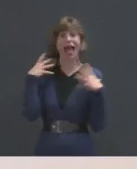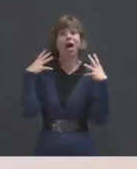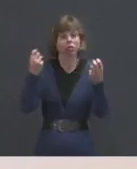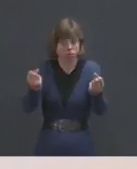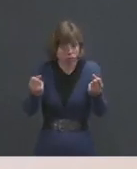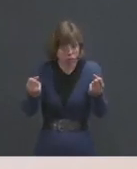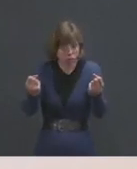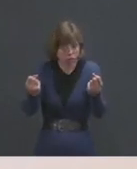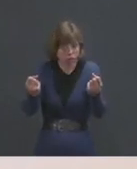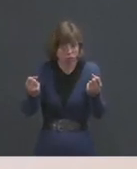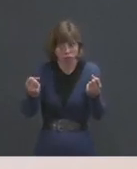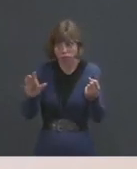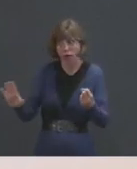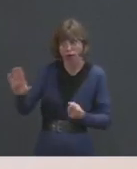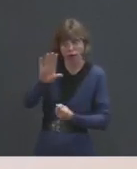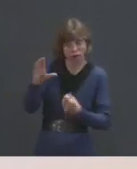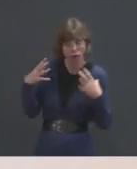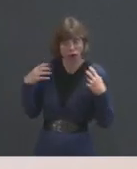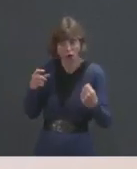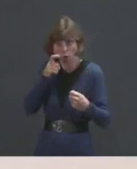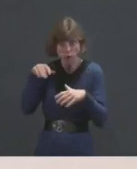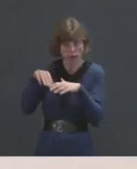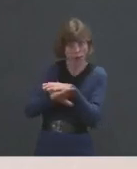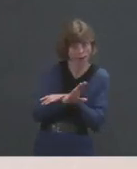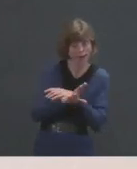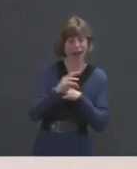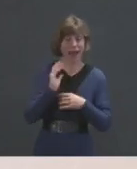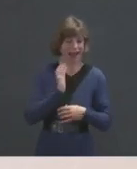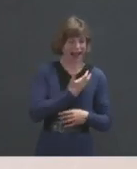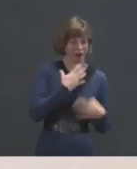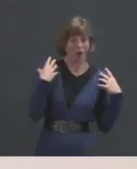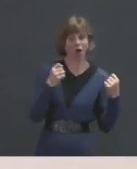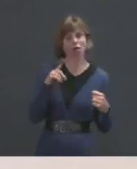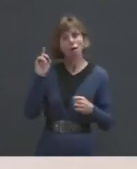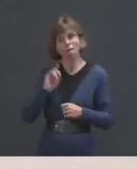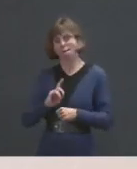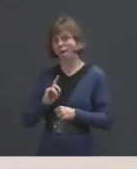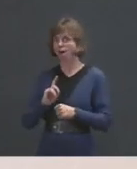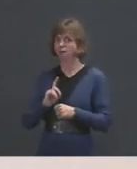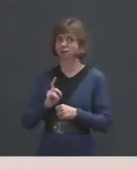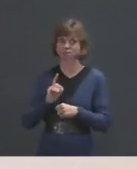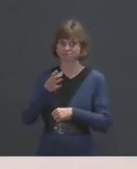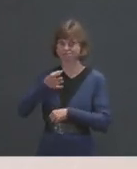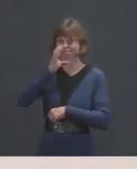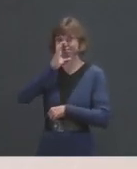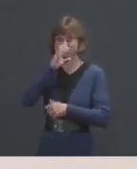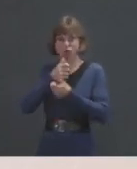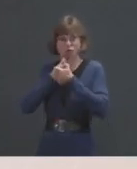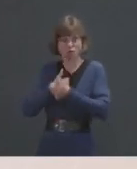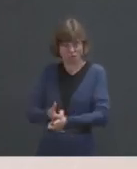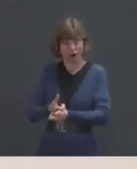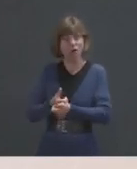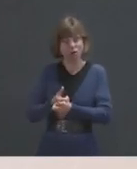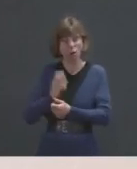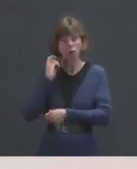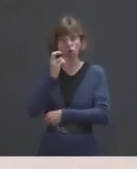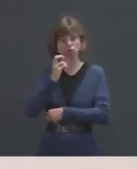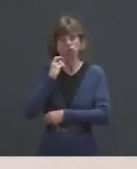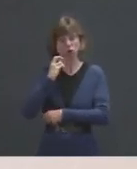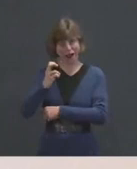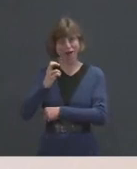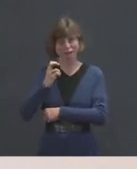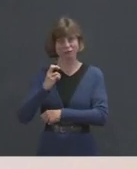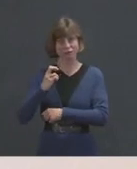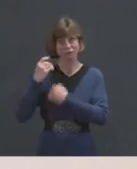to impose the travel restrictions under the CDC's Title 42 authorities and return